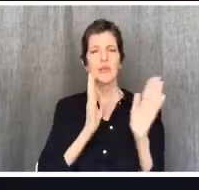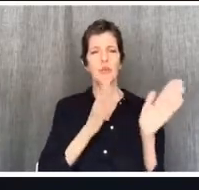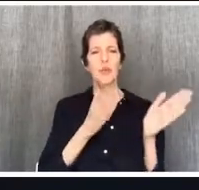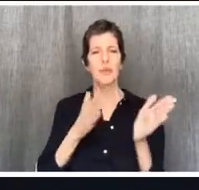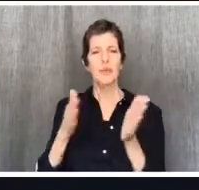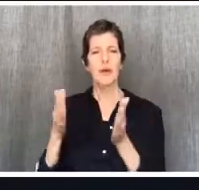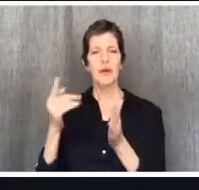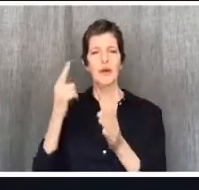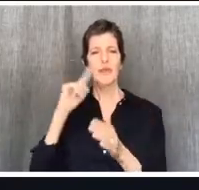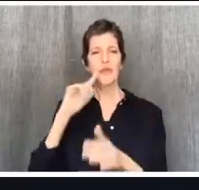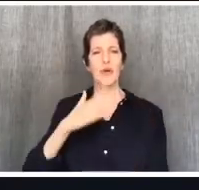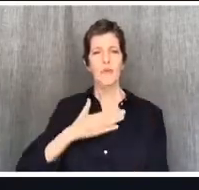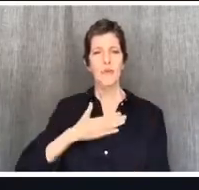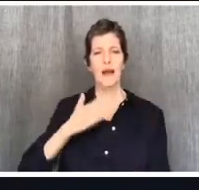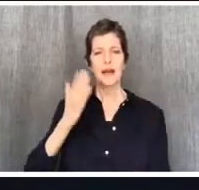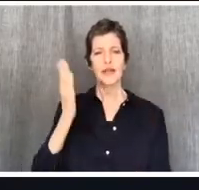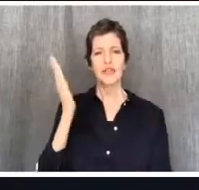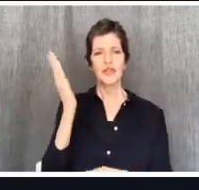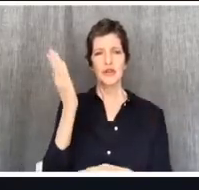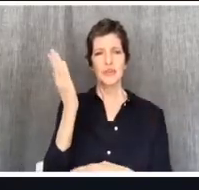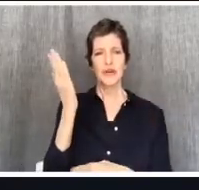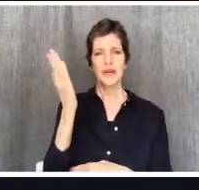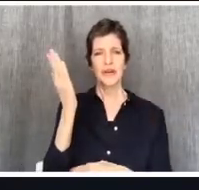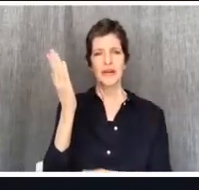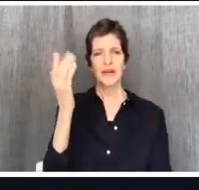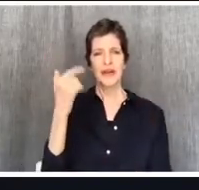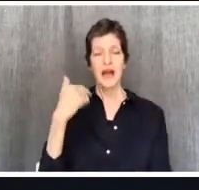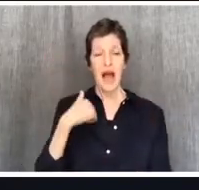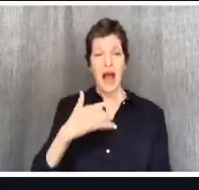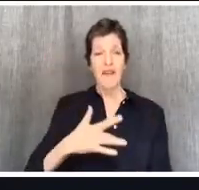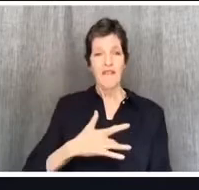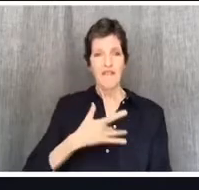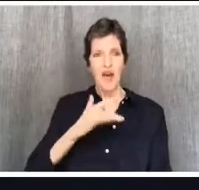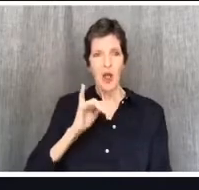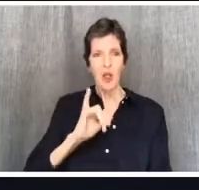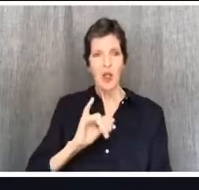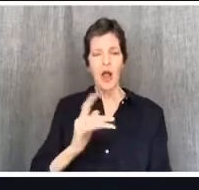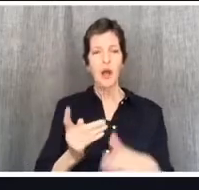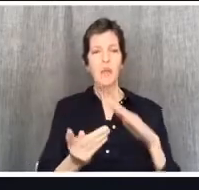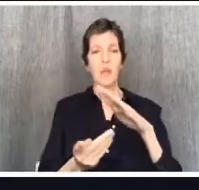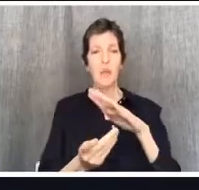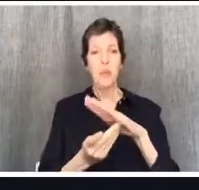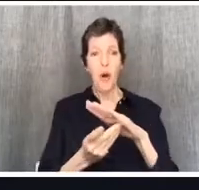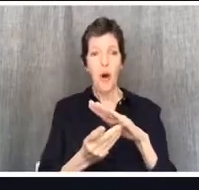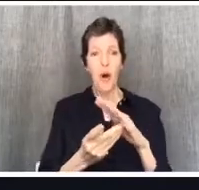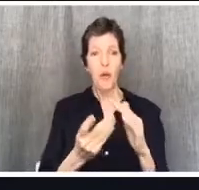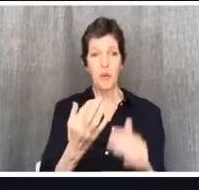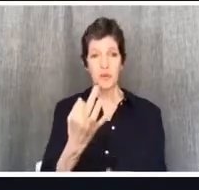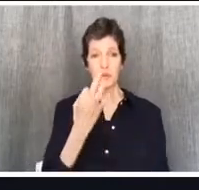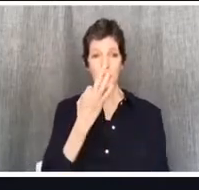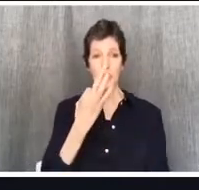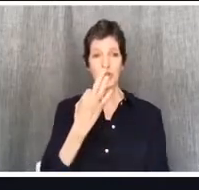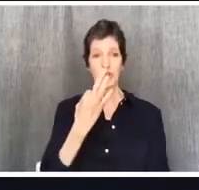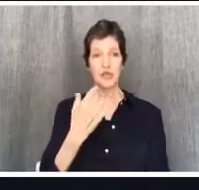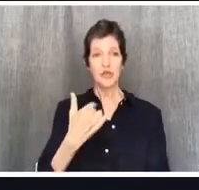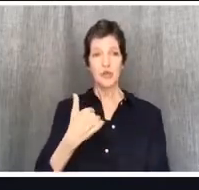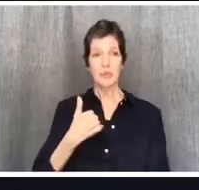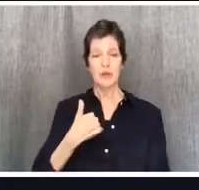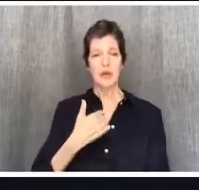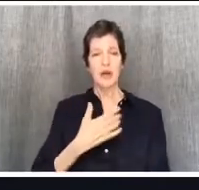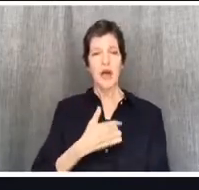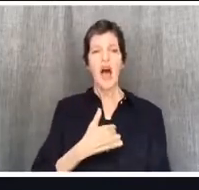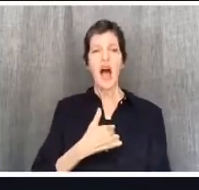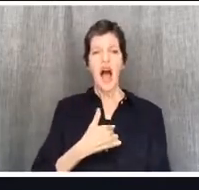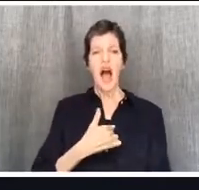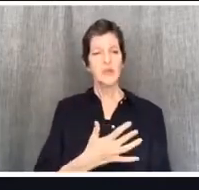say, like I was pastored by Paul. Really, I was pastored by Paul. My heart was convicted in certain ways.